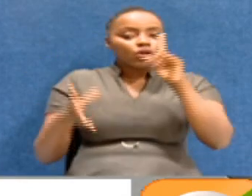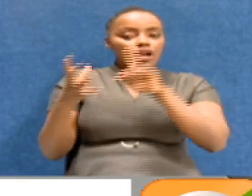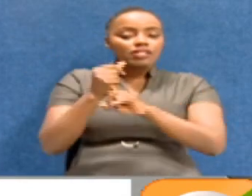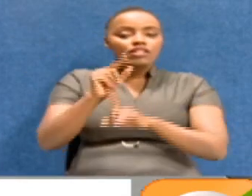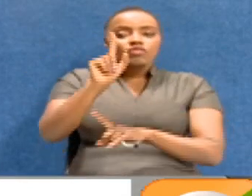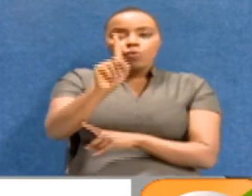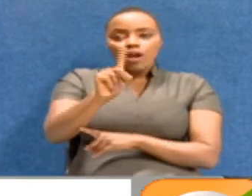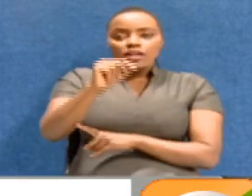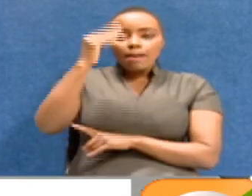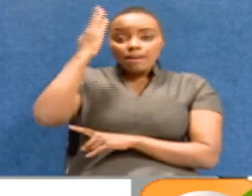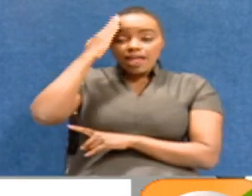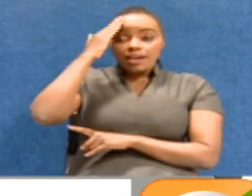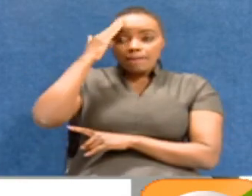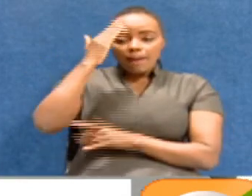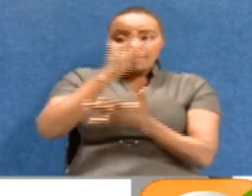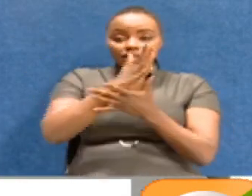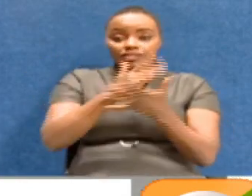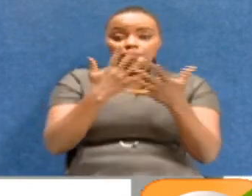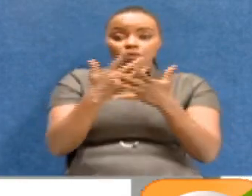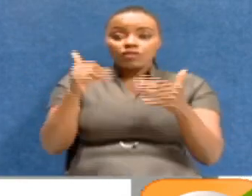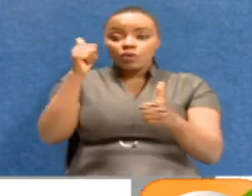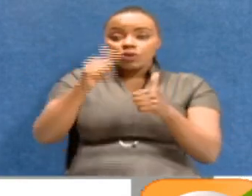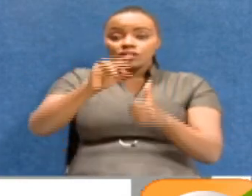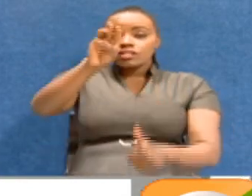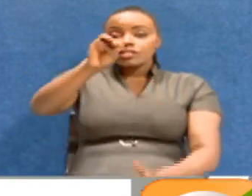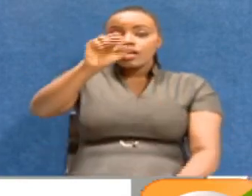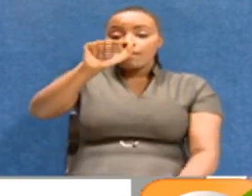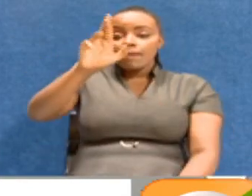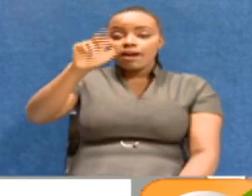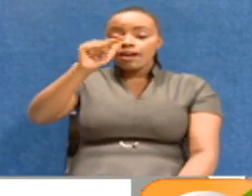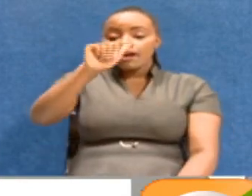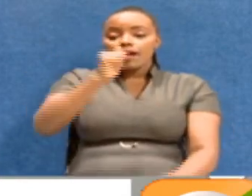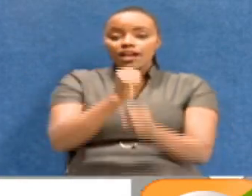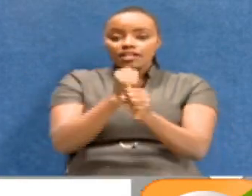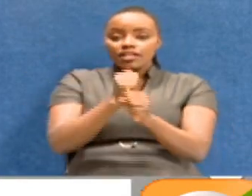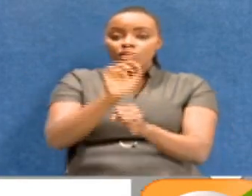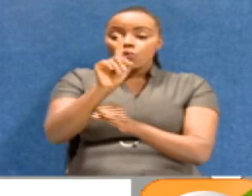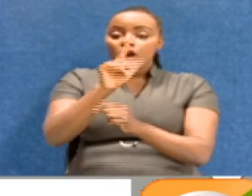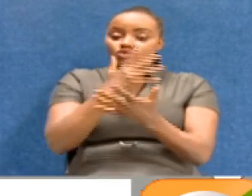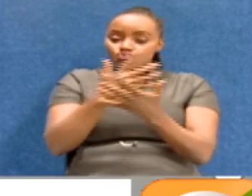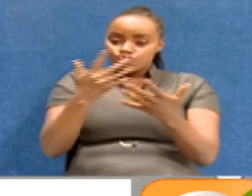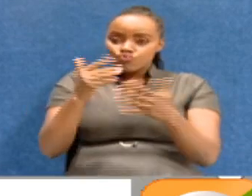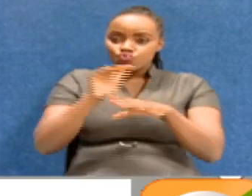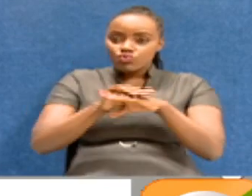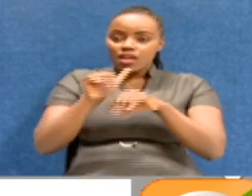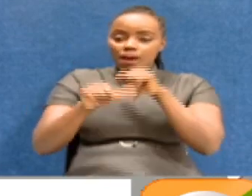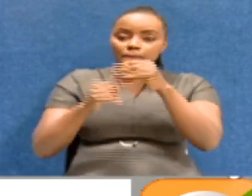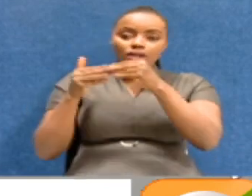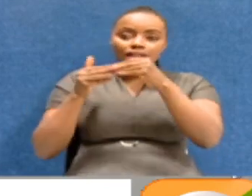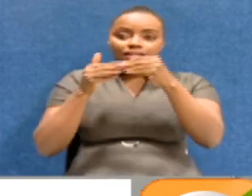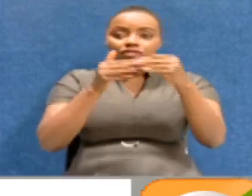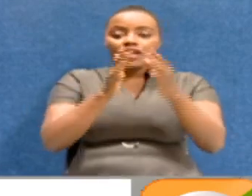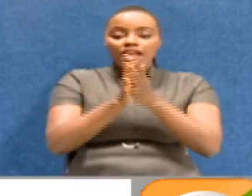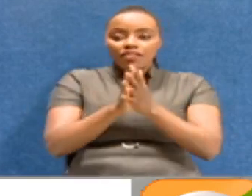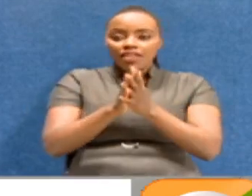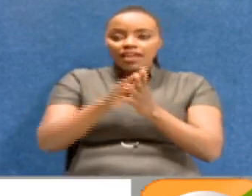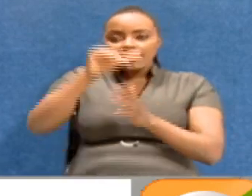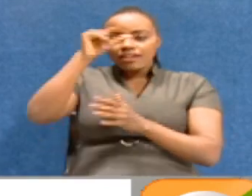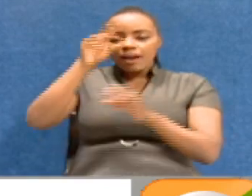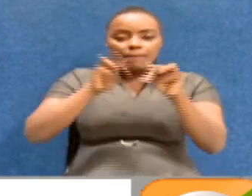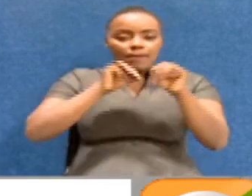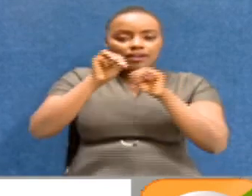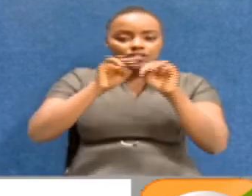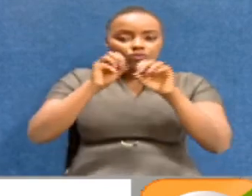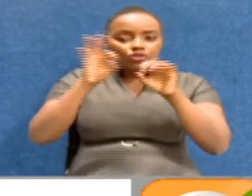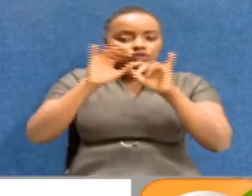I remember some of the things that Maraga picked up, and that's the good thing again about leadership, you know, and governance and management